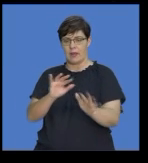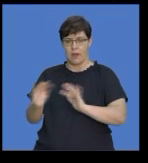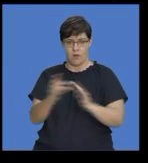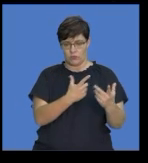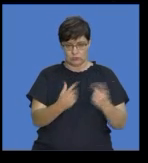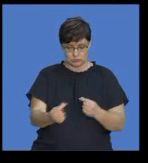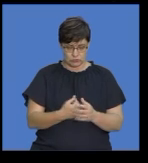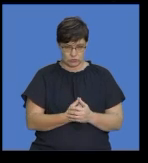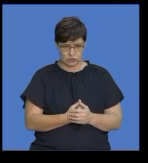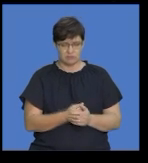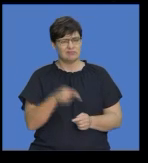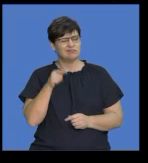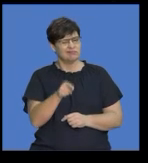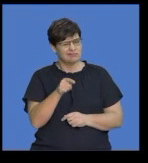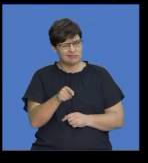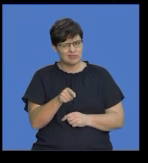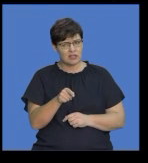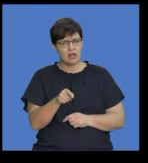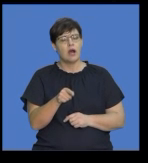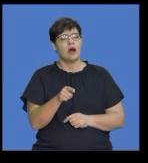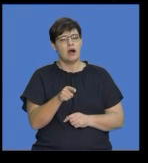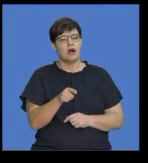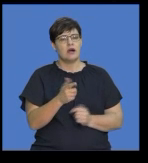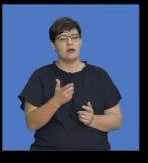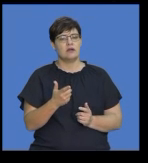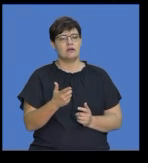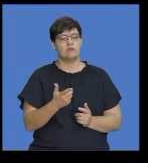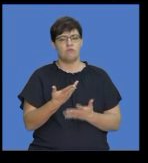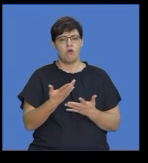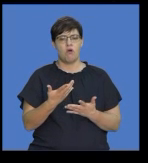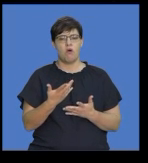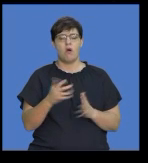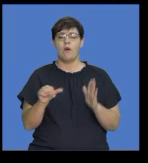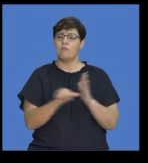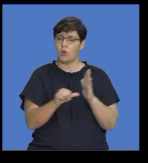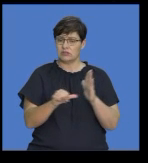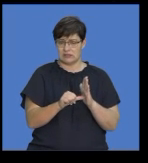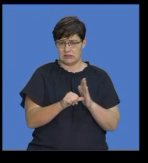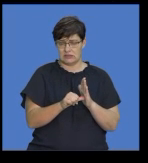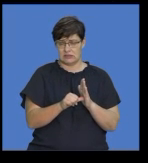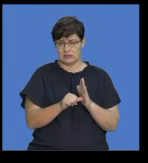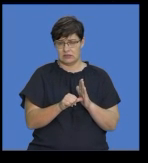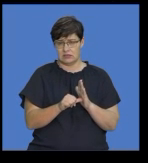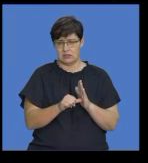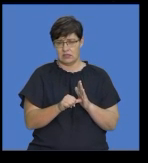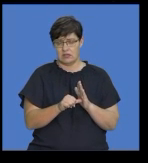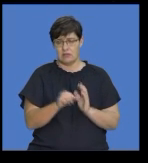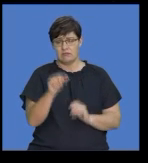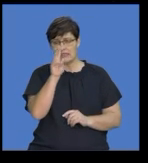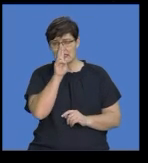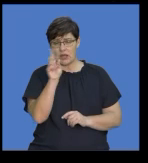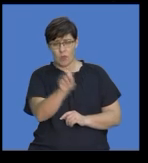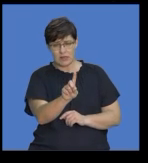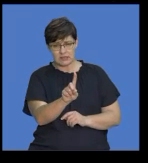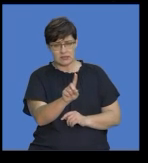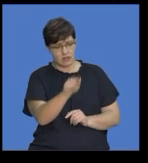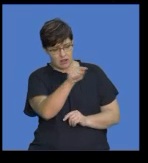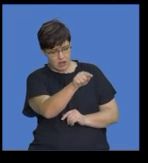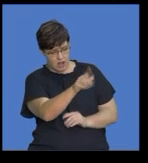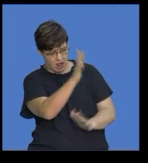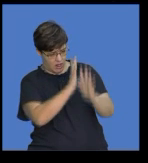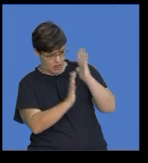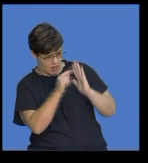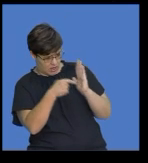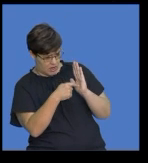question here, it should actually be very, very important to look at the actual instructions given for this